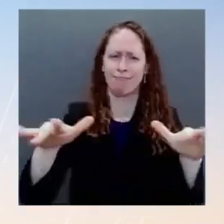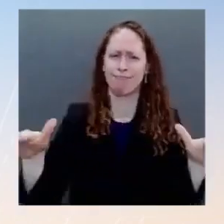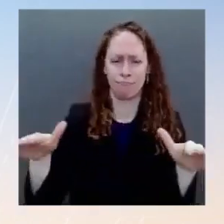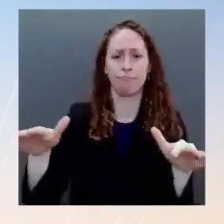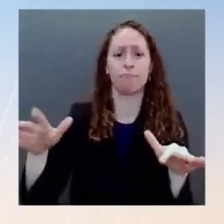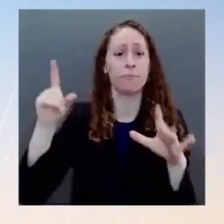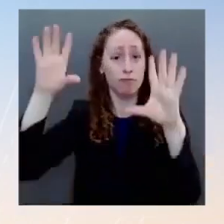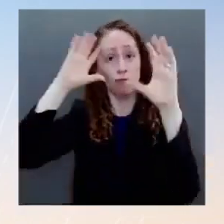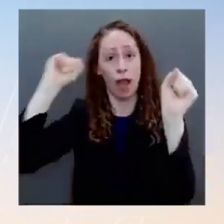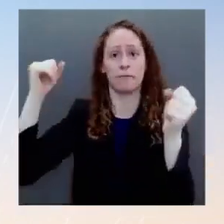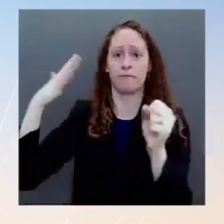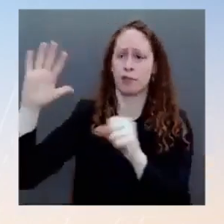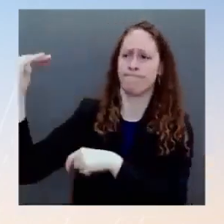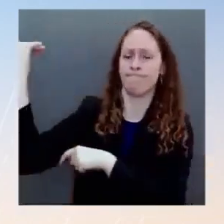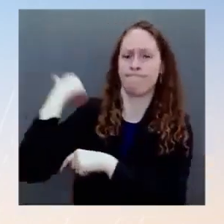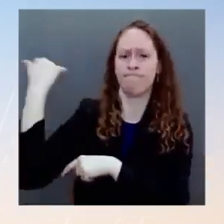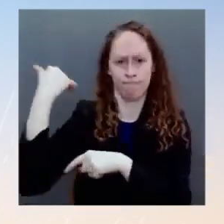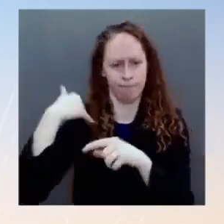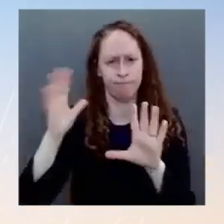in hospitals.